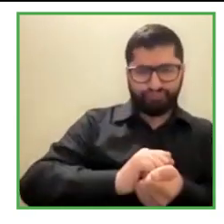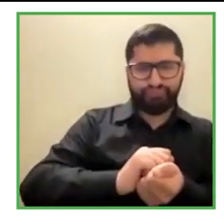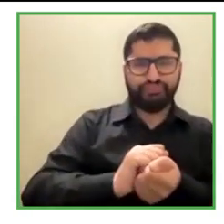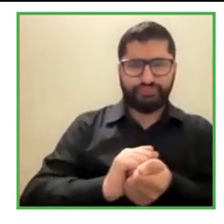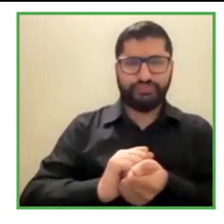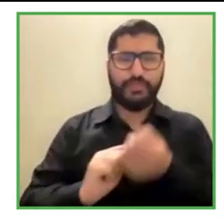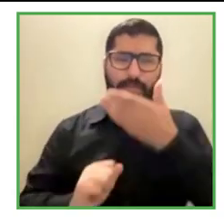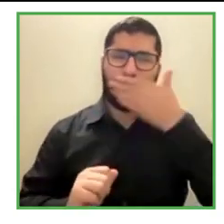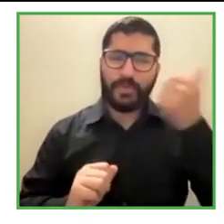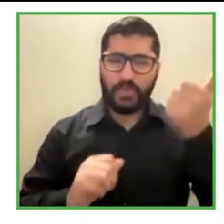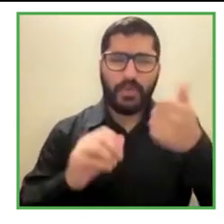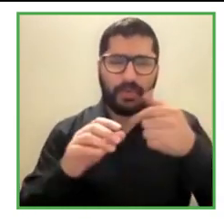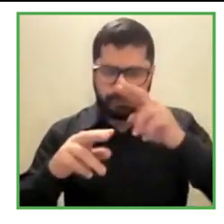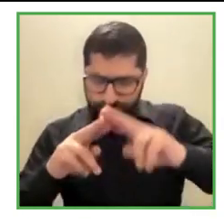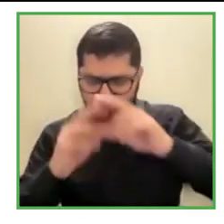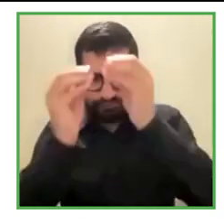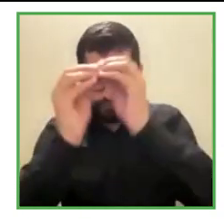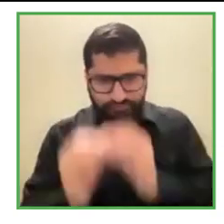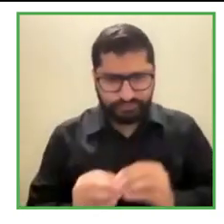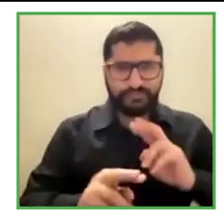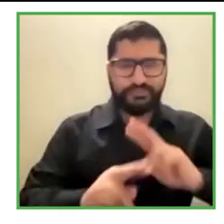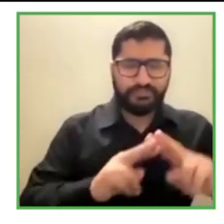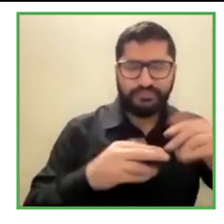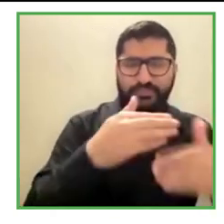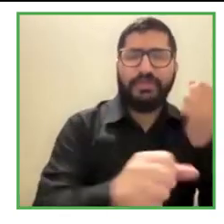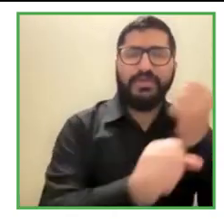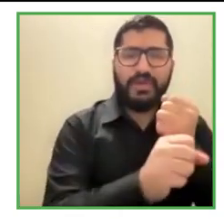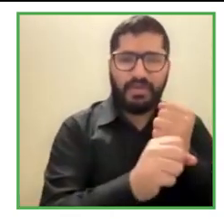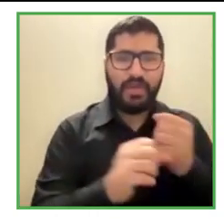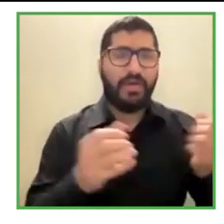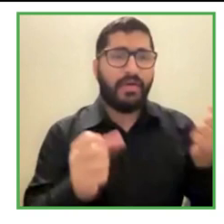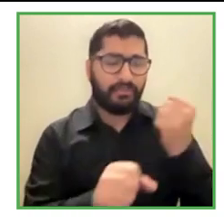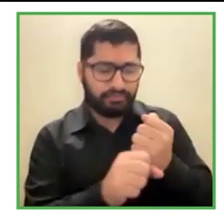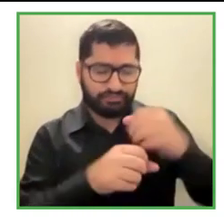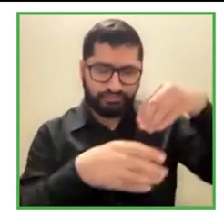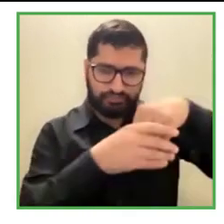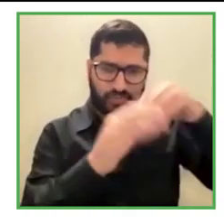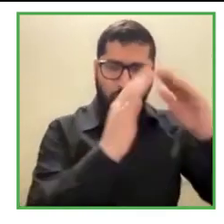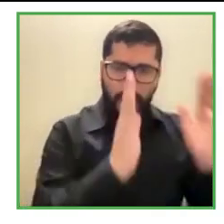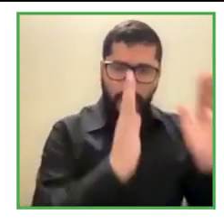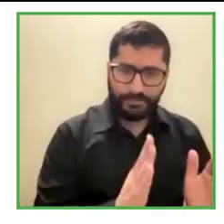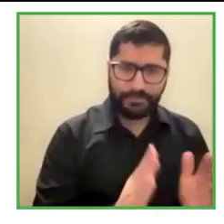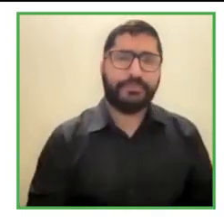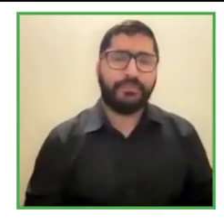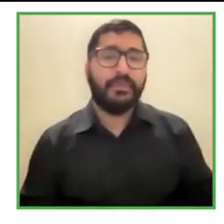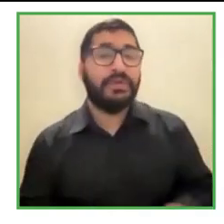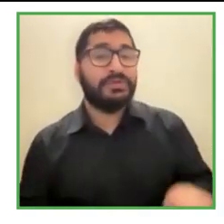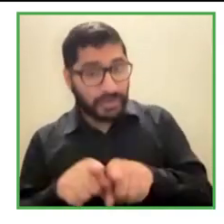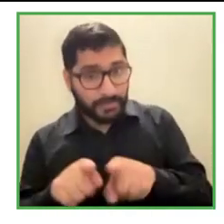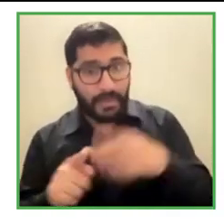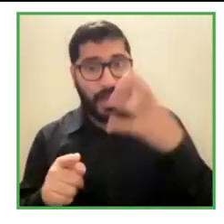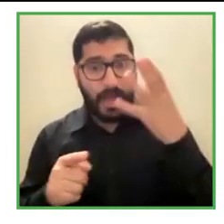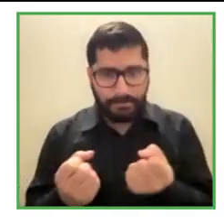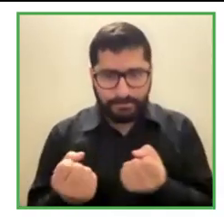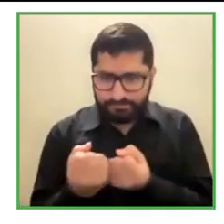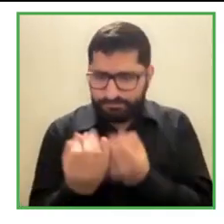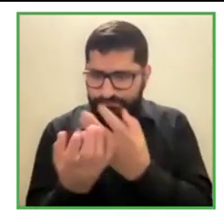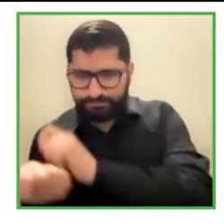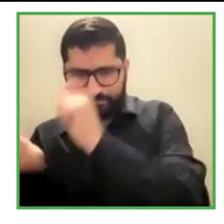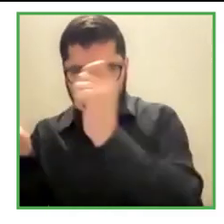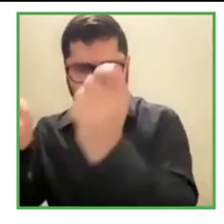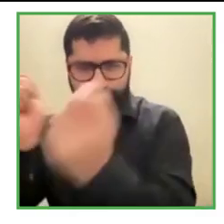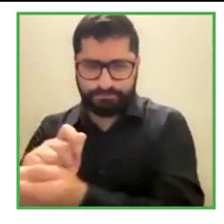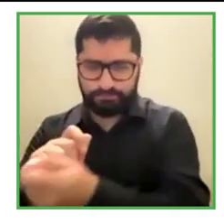opportunities in new industries that are now replacing old industries. So I believe there is